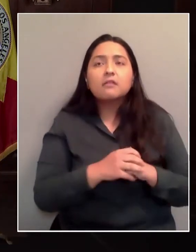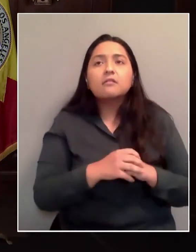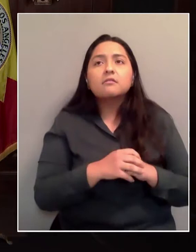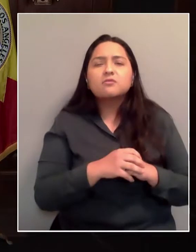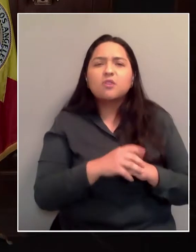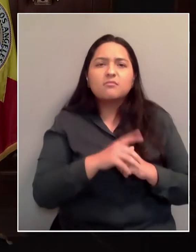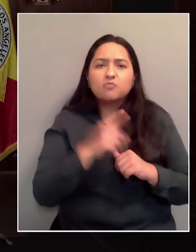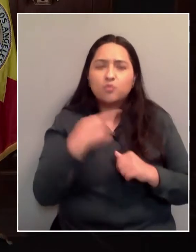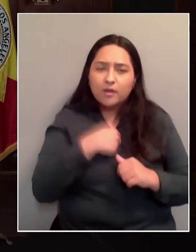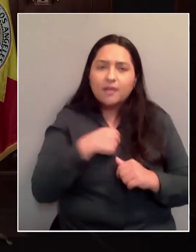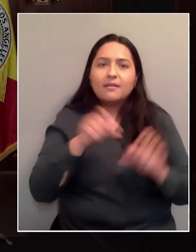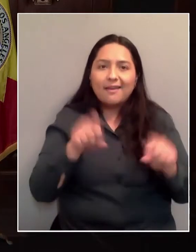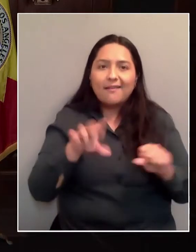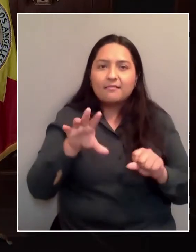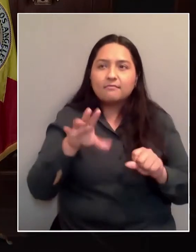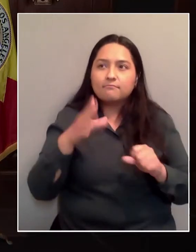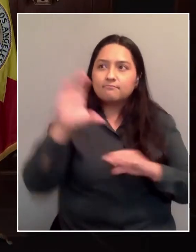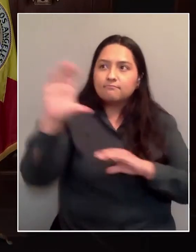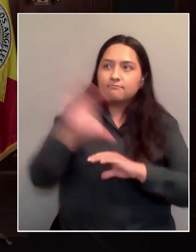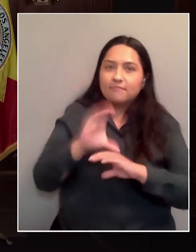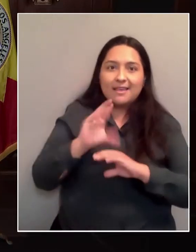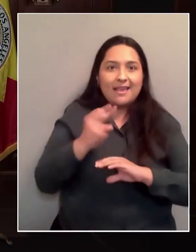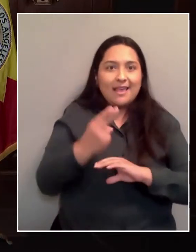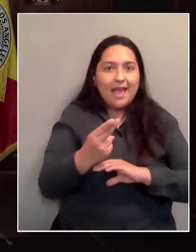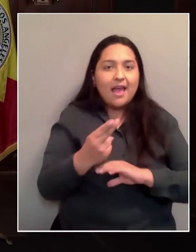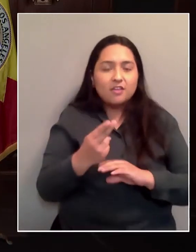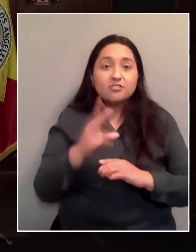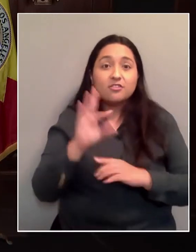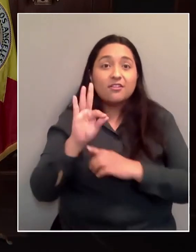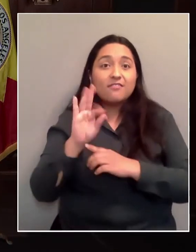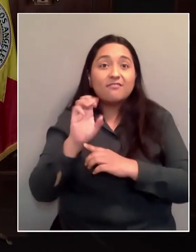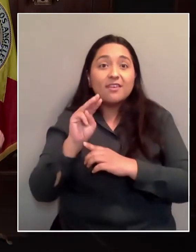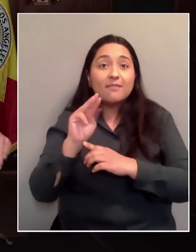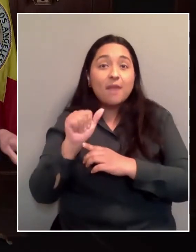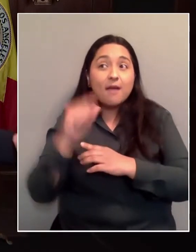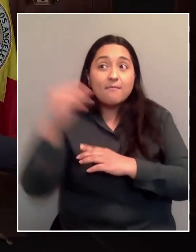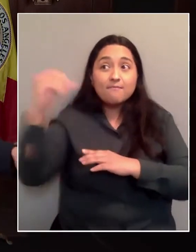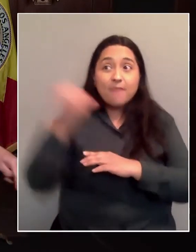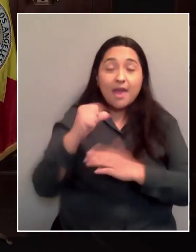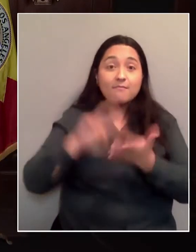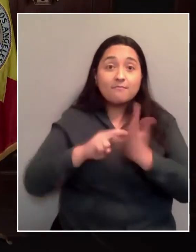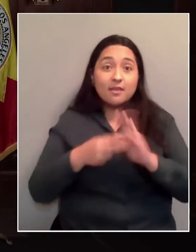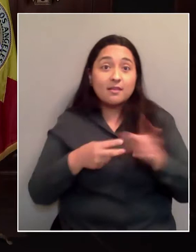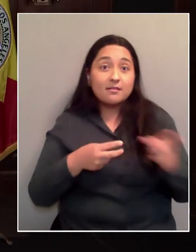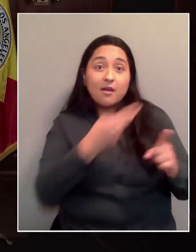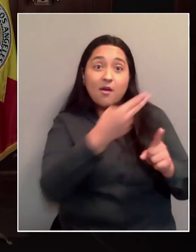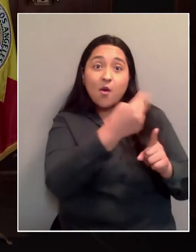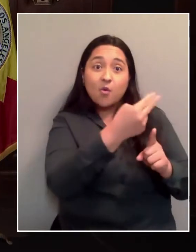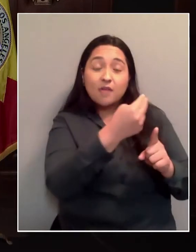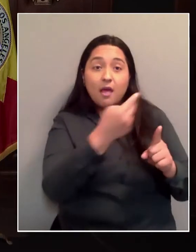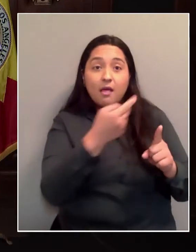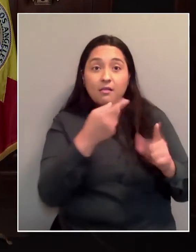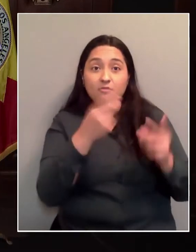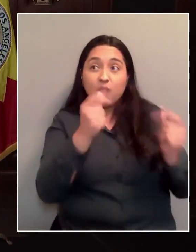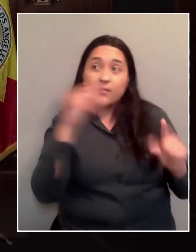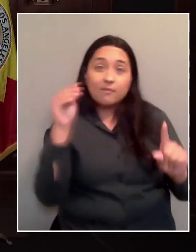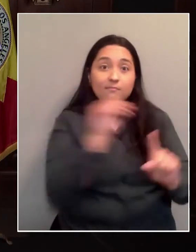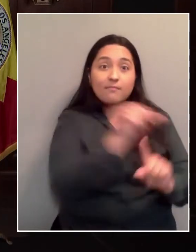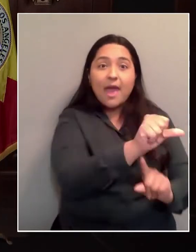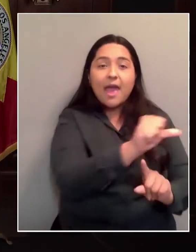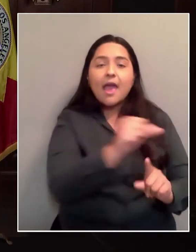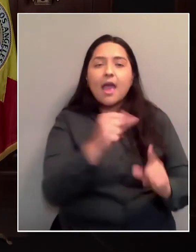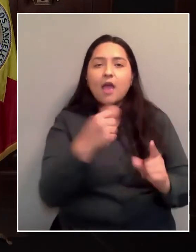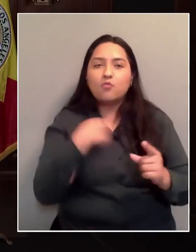cash flow. We need to find dollars. By the way, FEMA paying for it doesn't mean that a hotel doesn't need to get paid right away. But we figured out a way to do that.